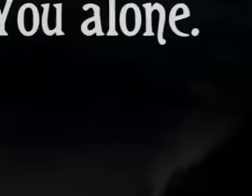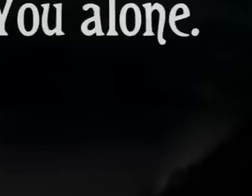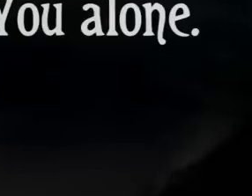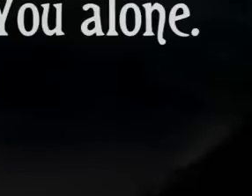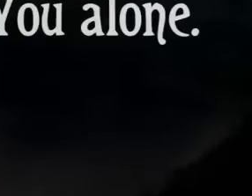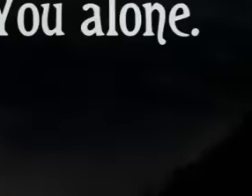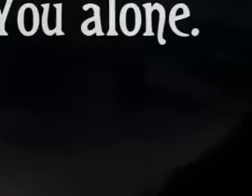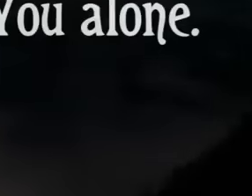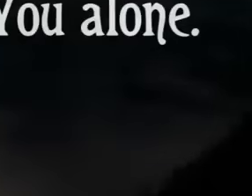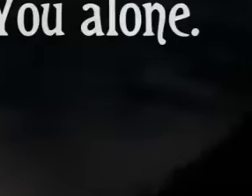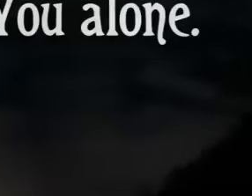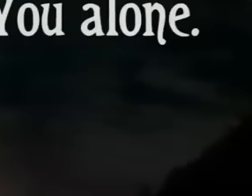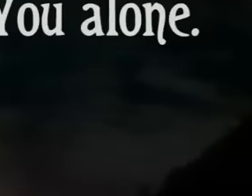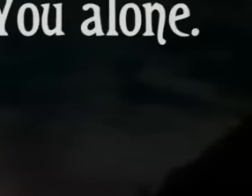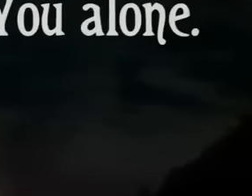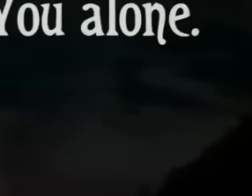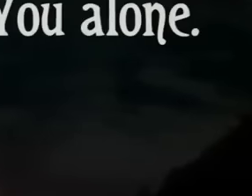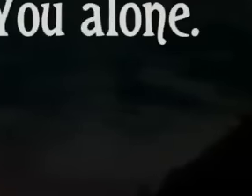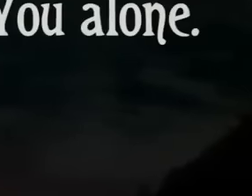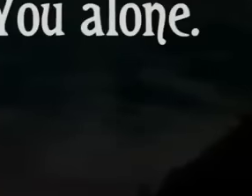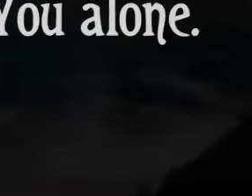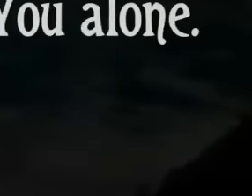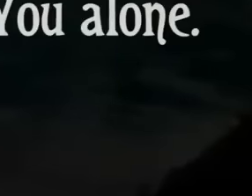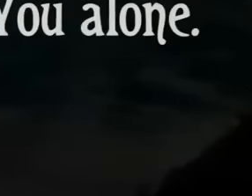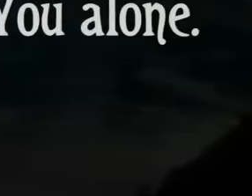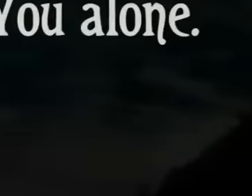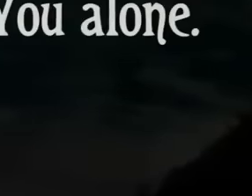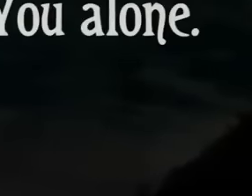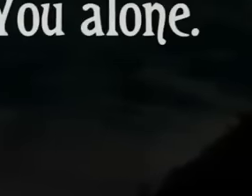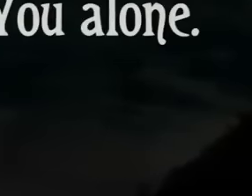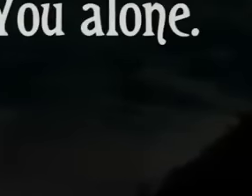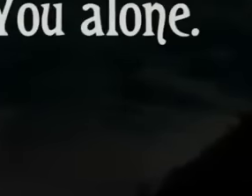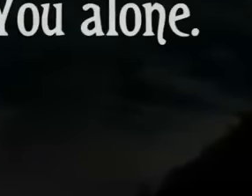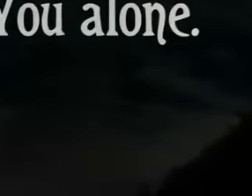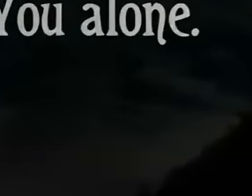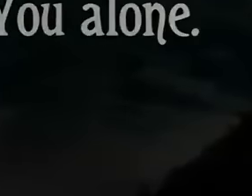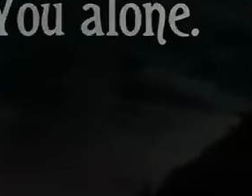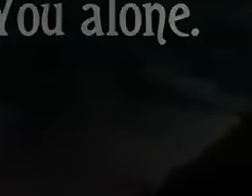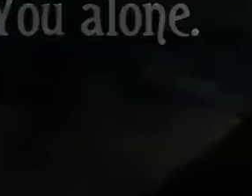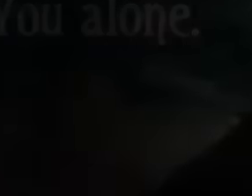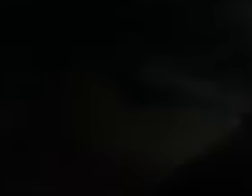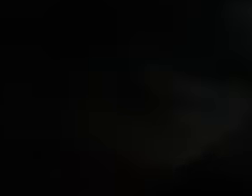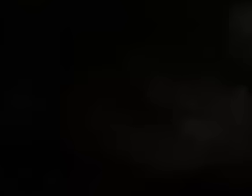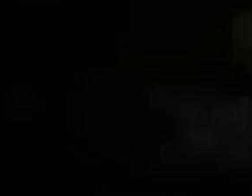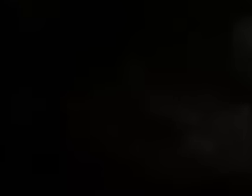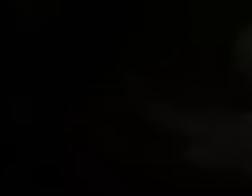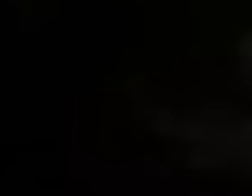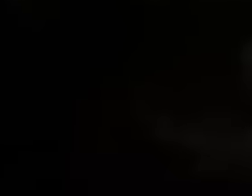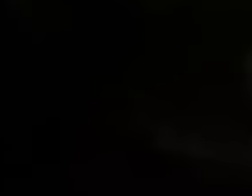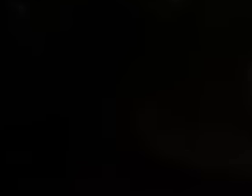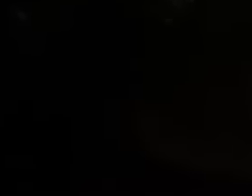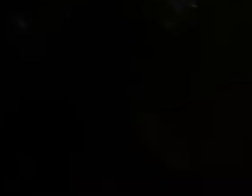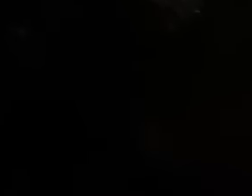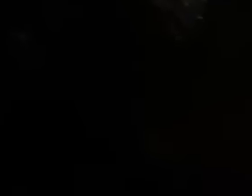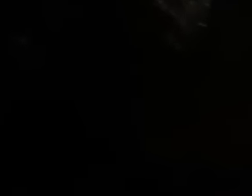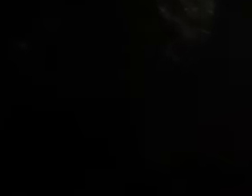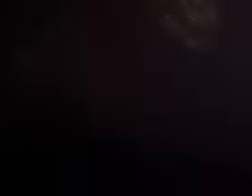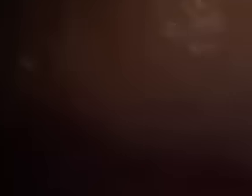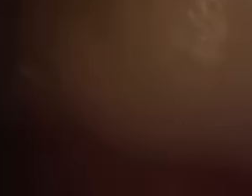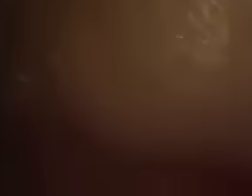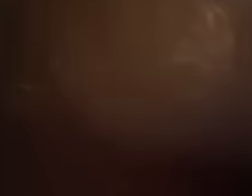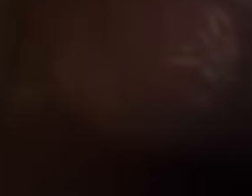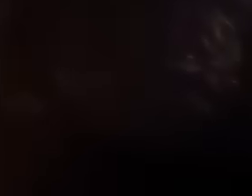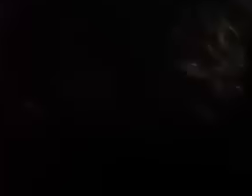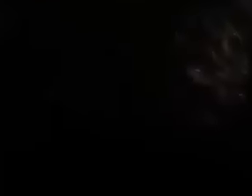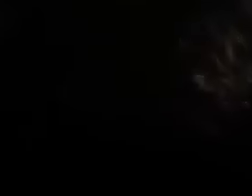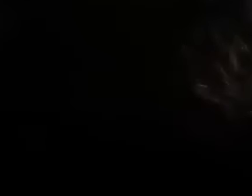courts, belong to you alone. My strength are